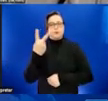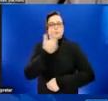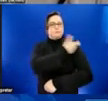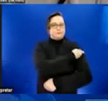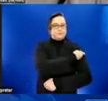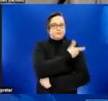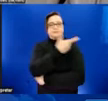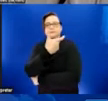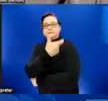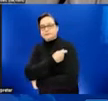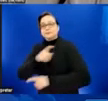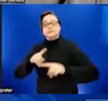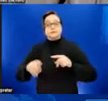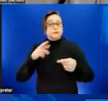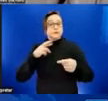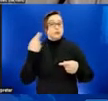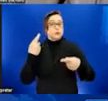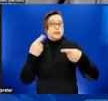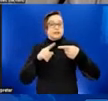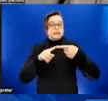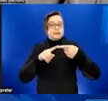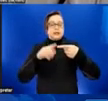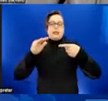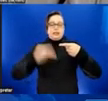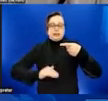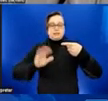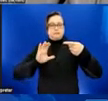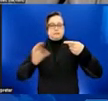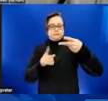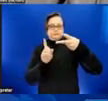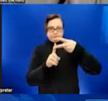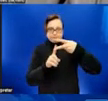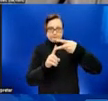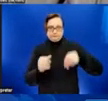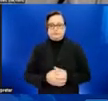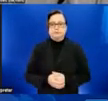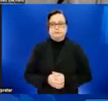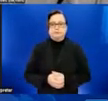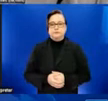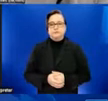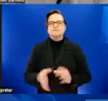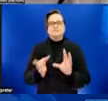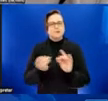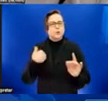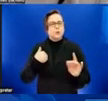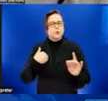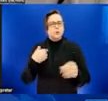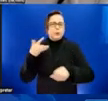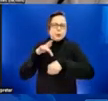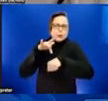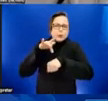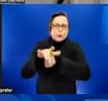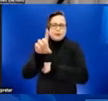effects compared to ACHEM2000. I also wanted to mention that we are encouraged by early data which indicate